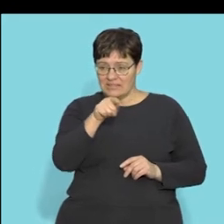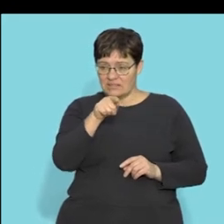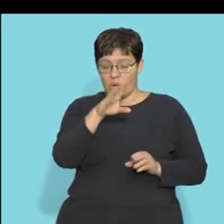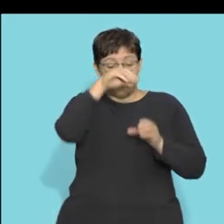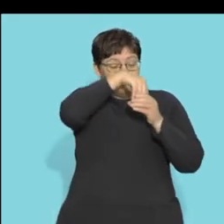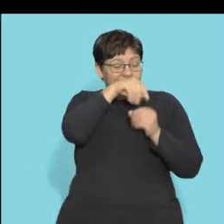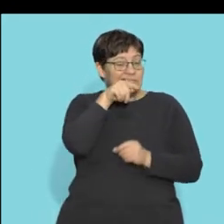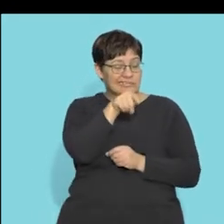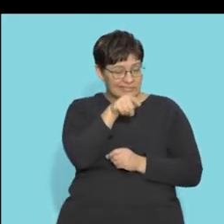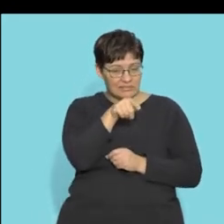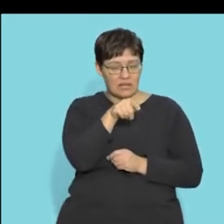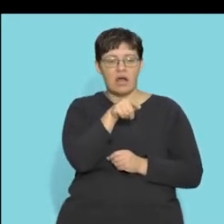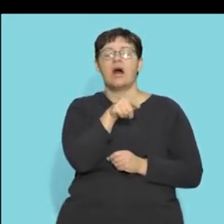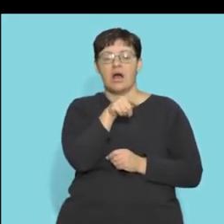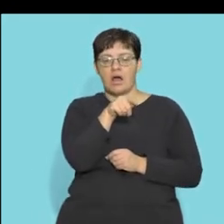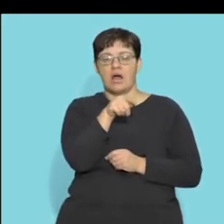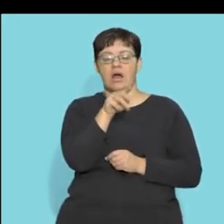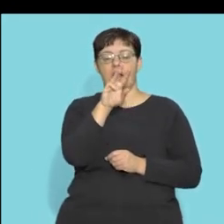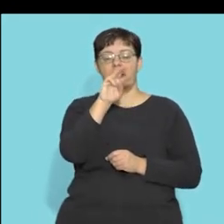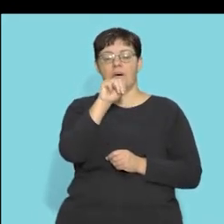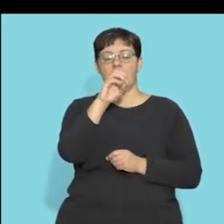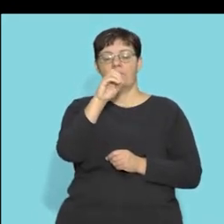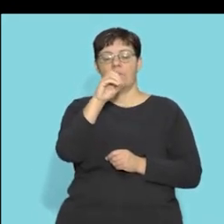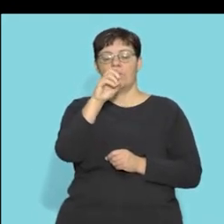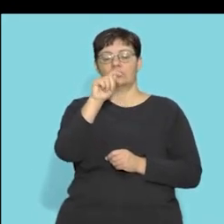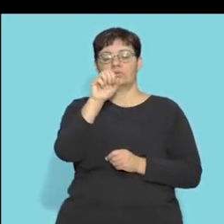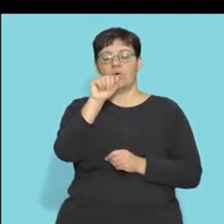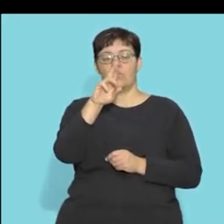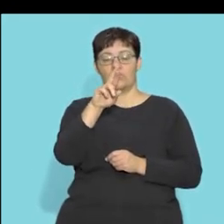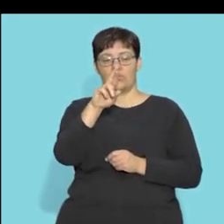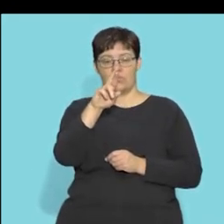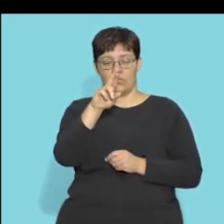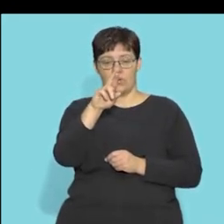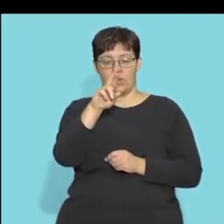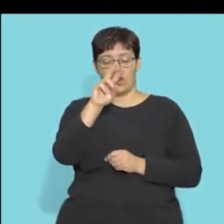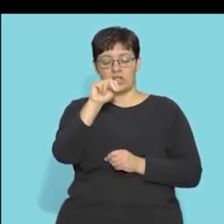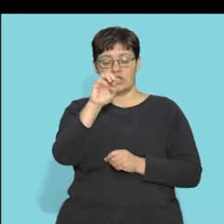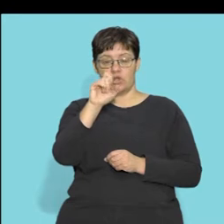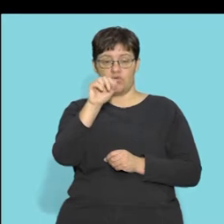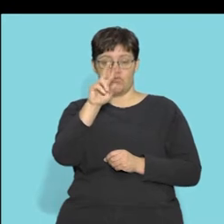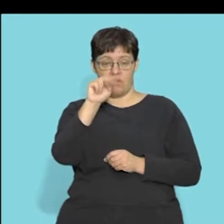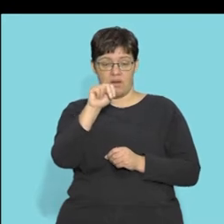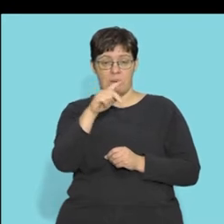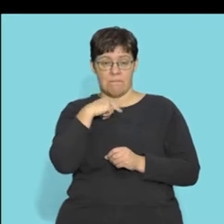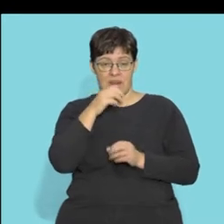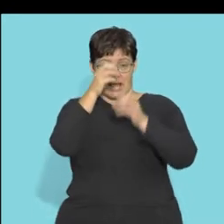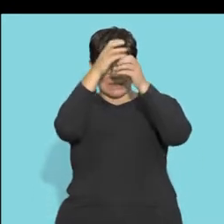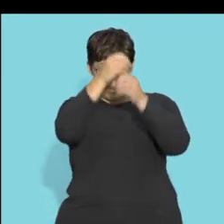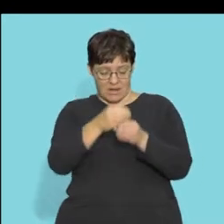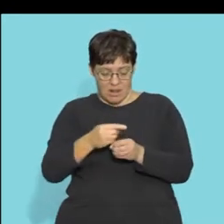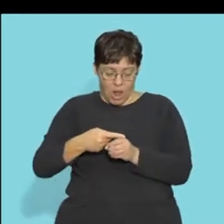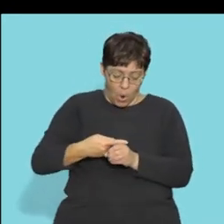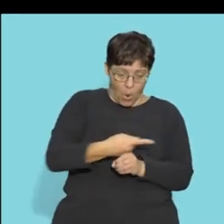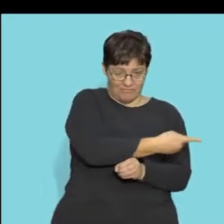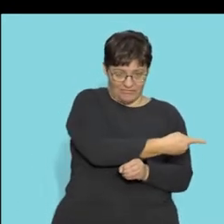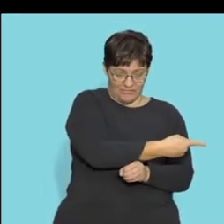root. And within the ventral root, you will always find the motor neuron that goes away from the spinal cord. And at the back of